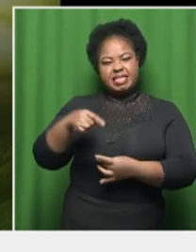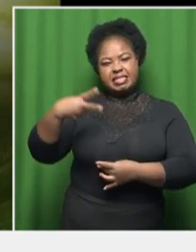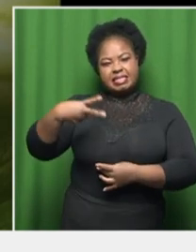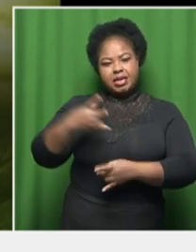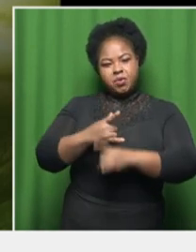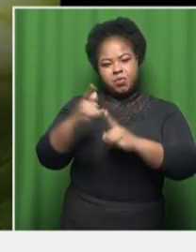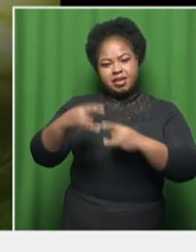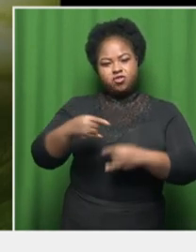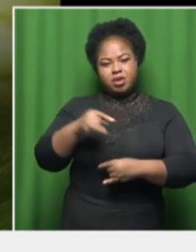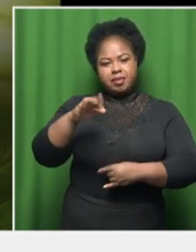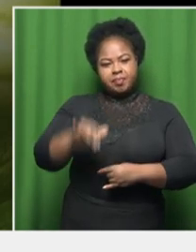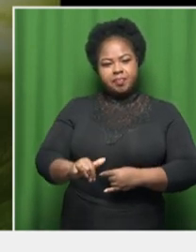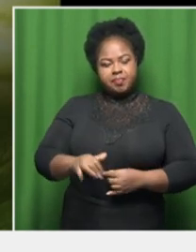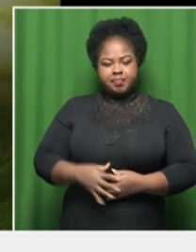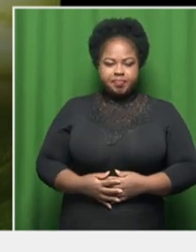second Grammy.